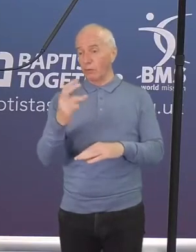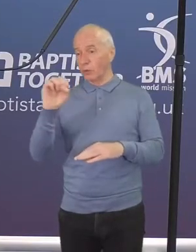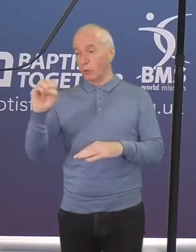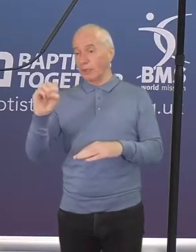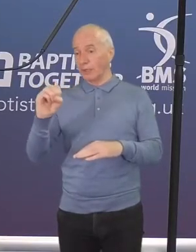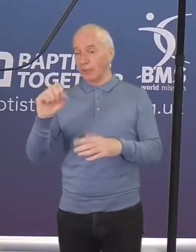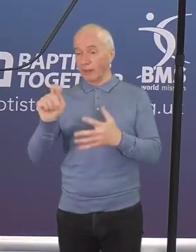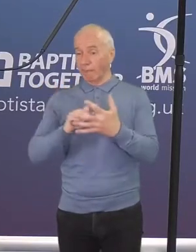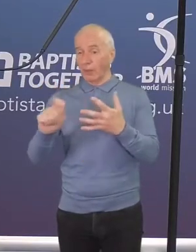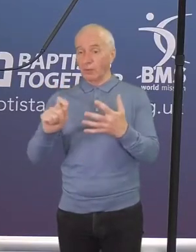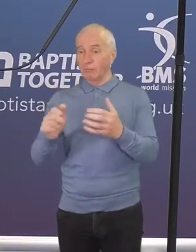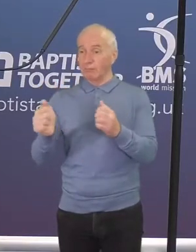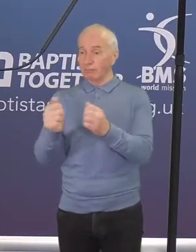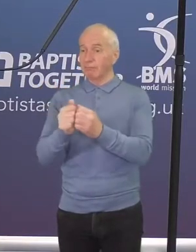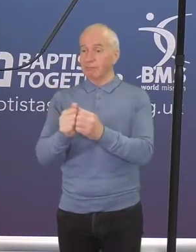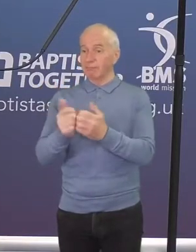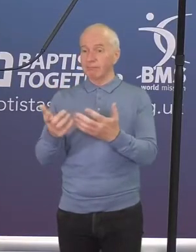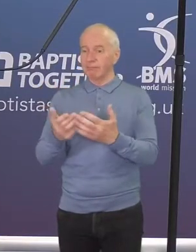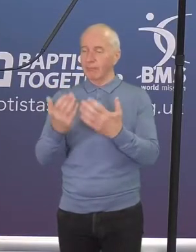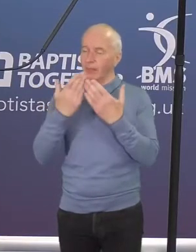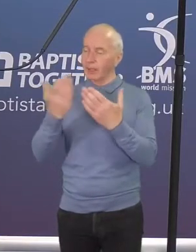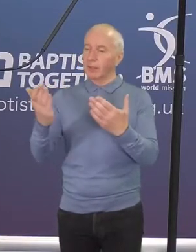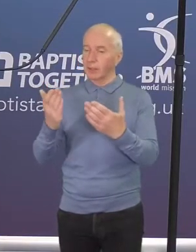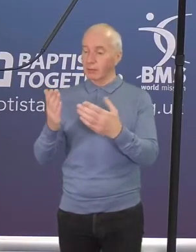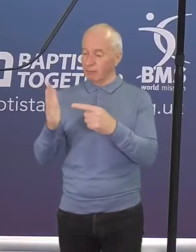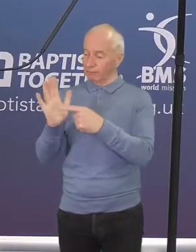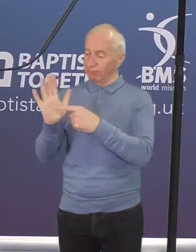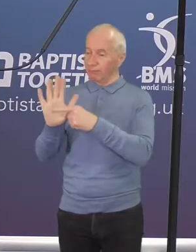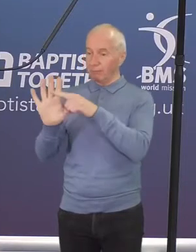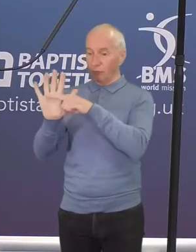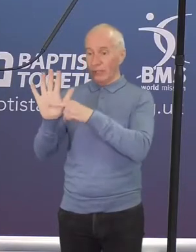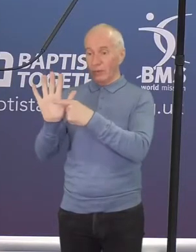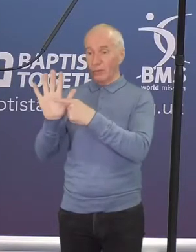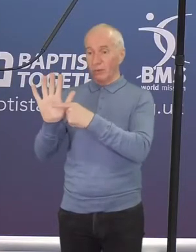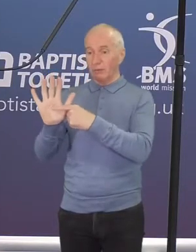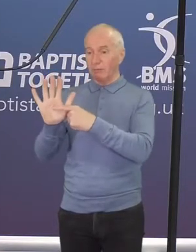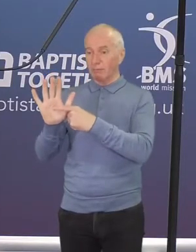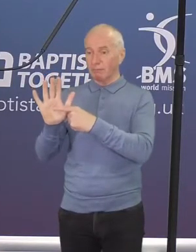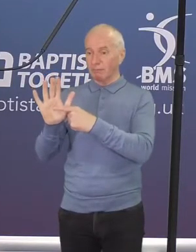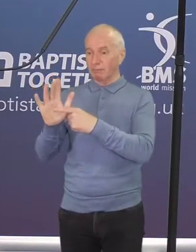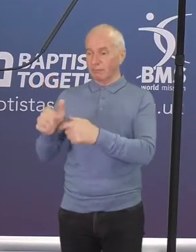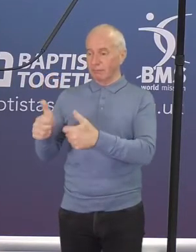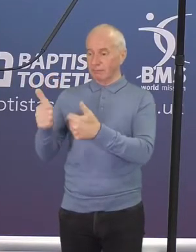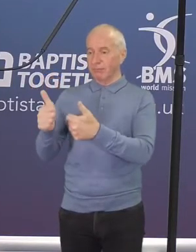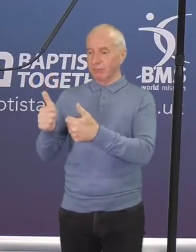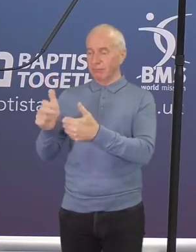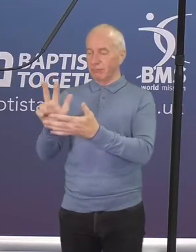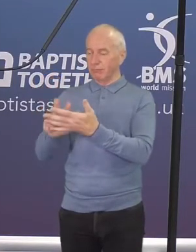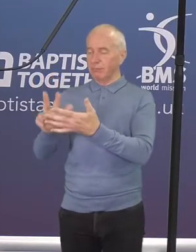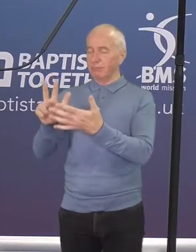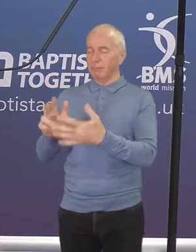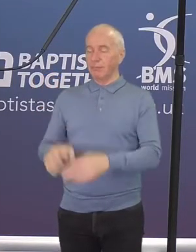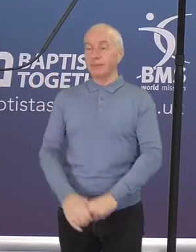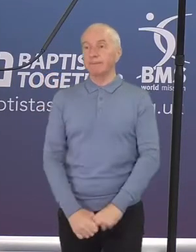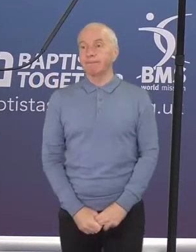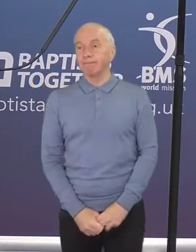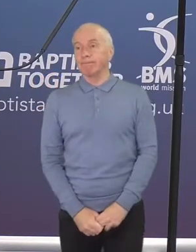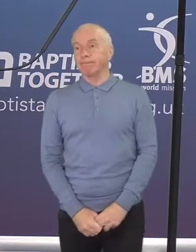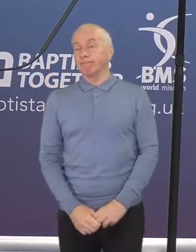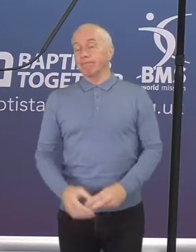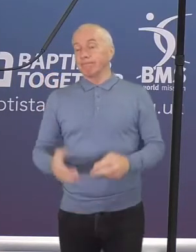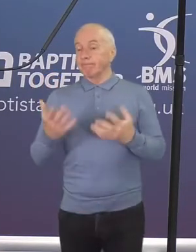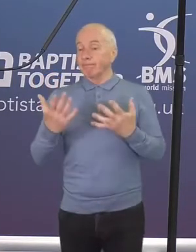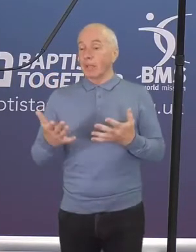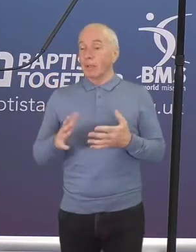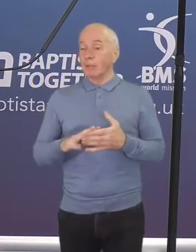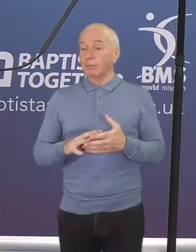in favour of it. So thank you very much. That resolution is passed. So that allows us to